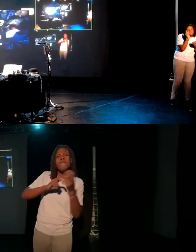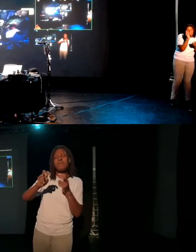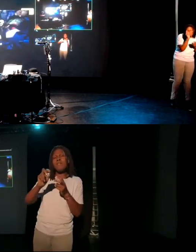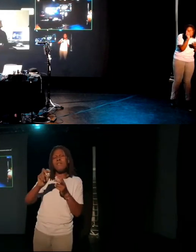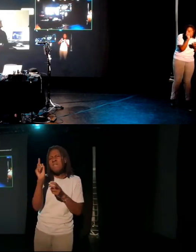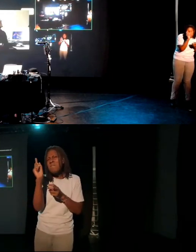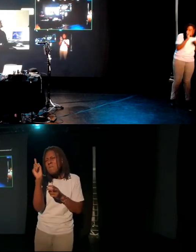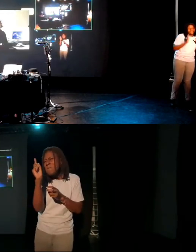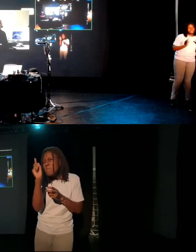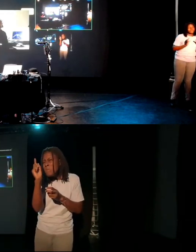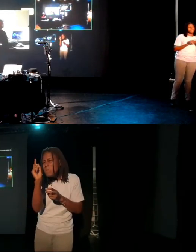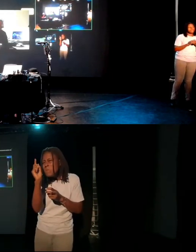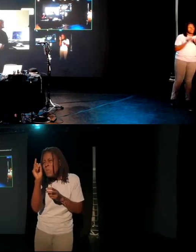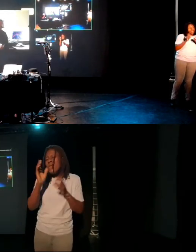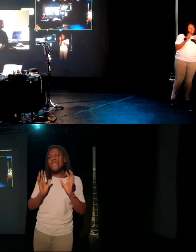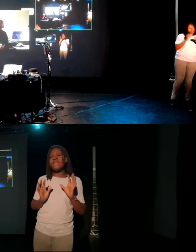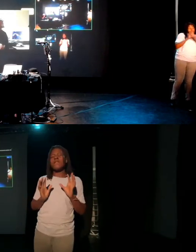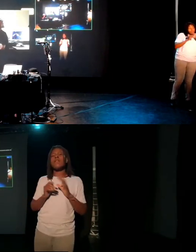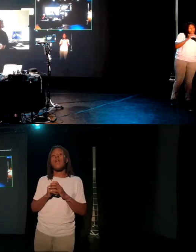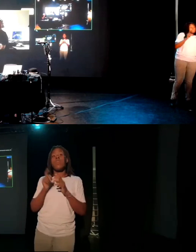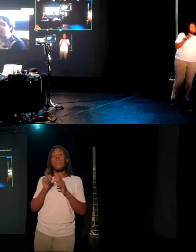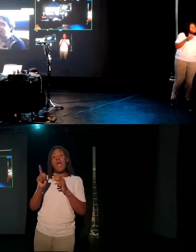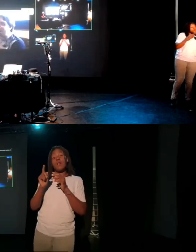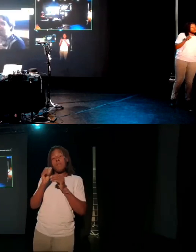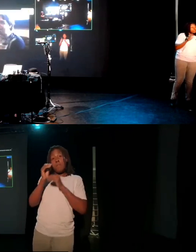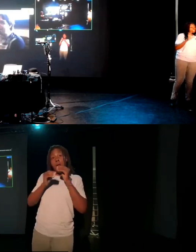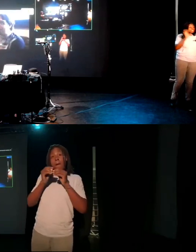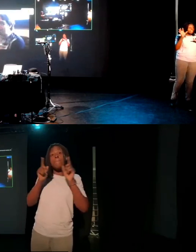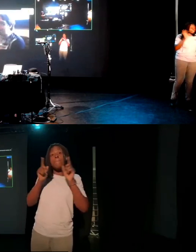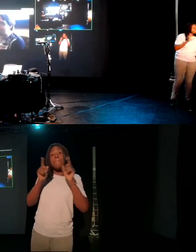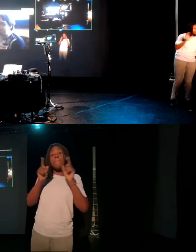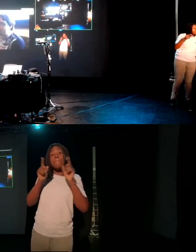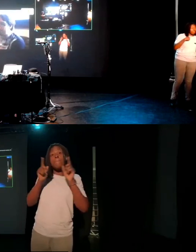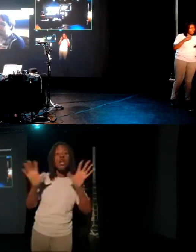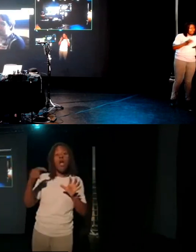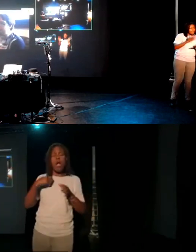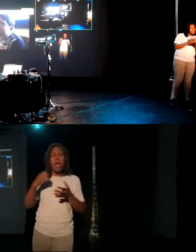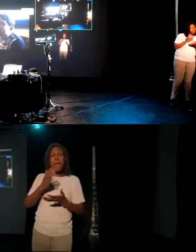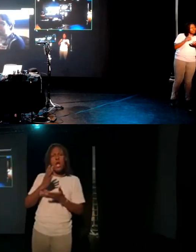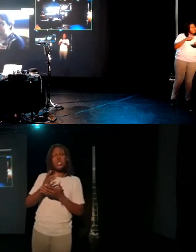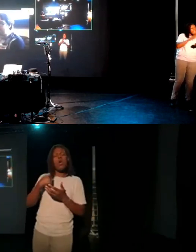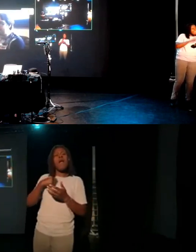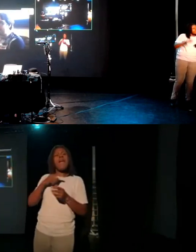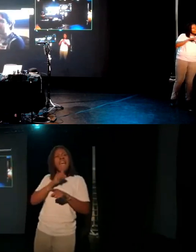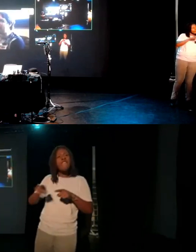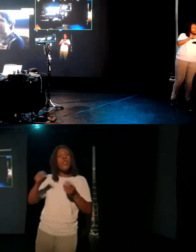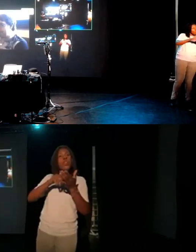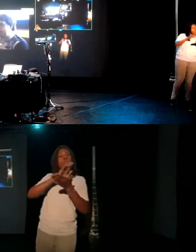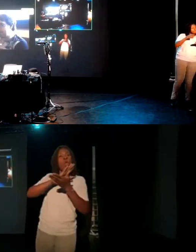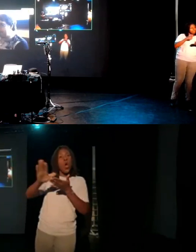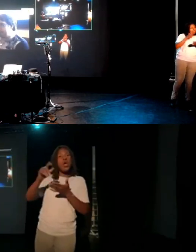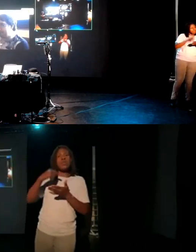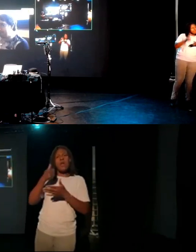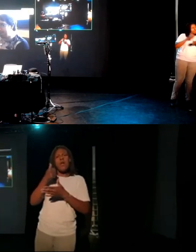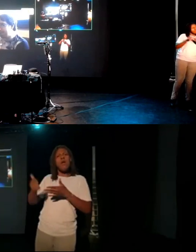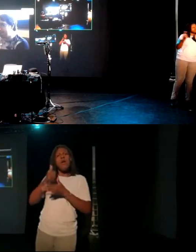centimetre, and turning those into musical gestures. I made sure I was on every Thursday and be a consistent factor, because I know